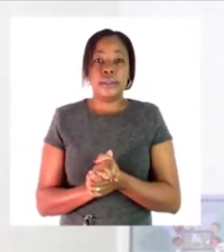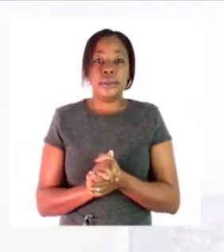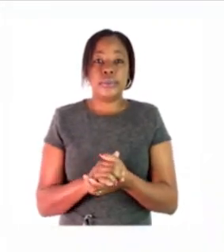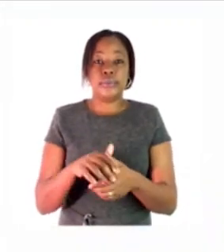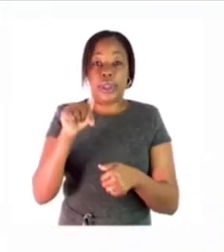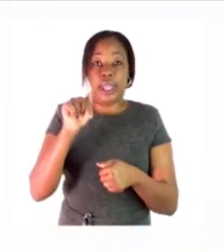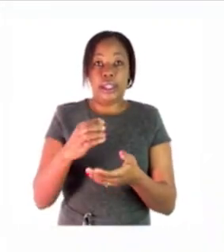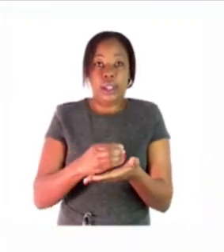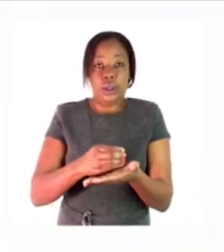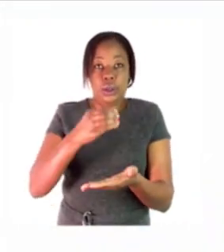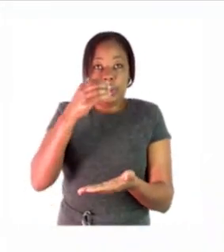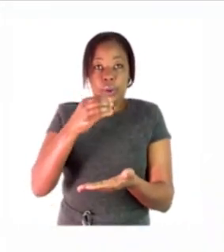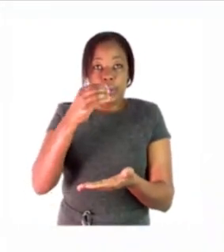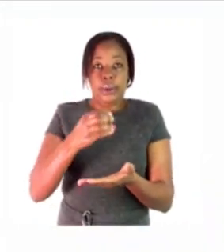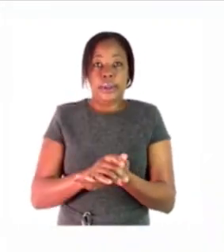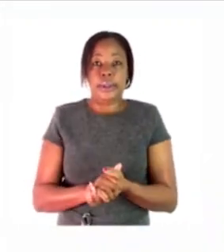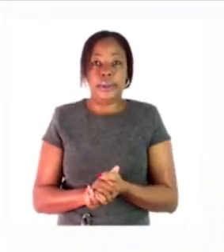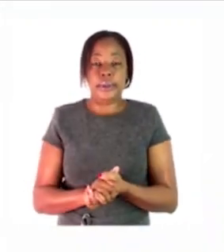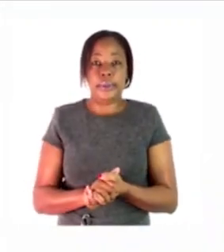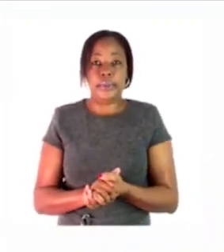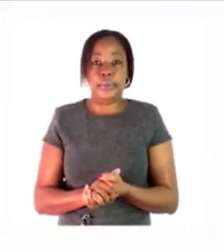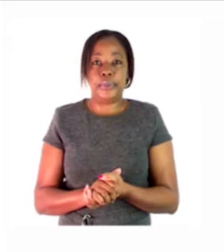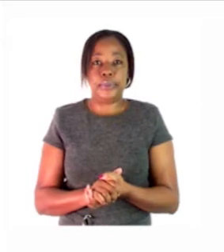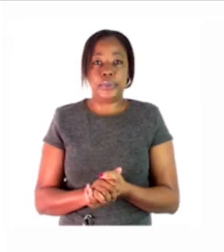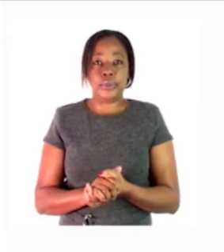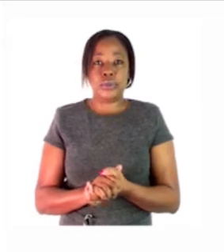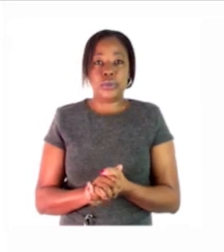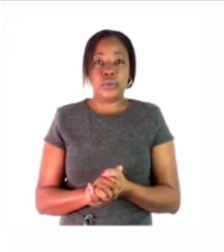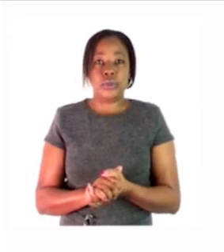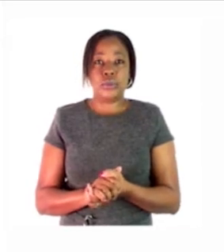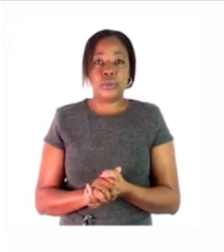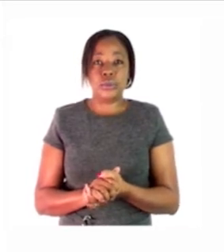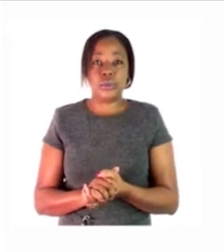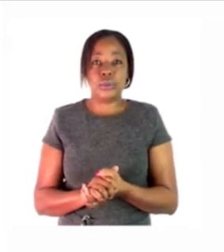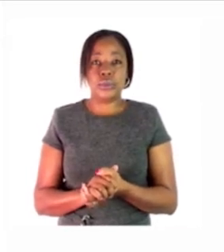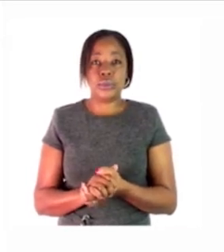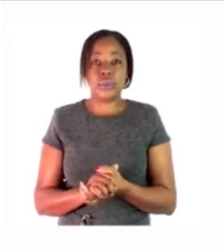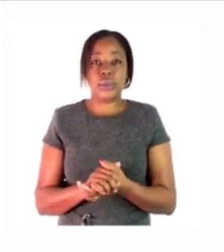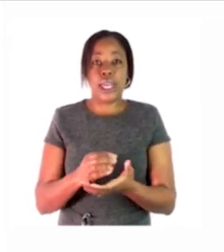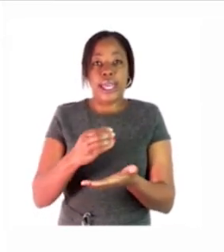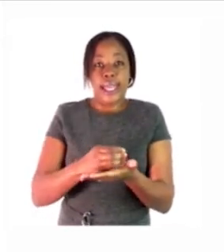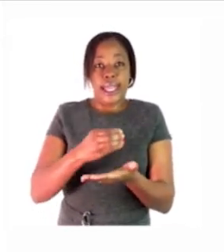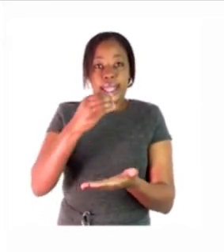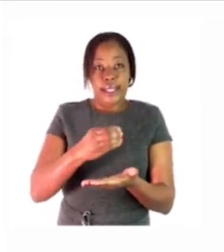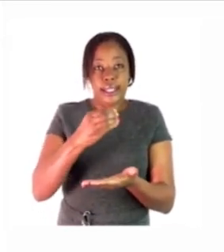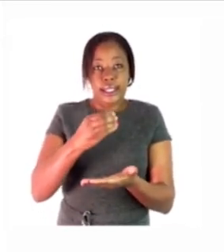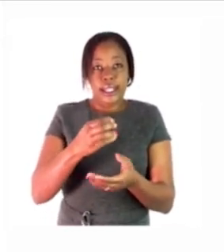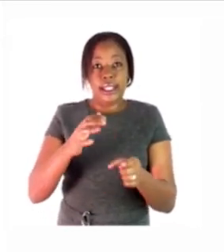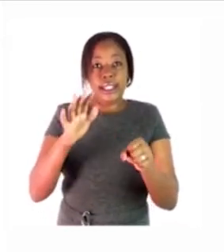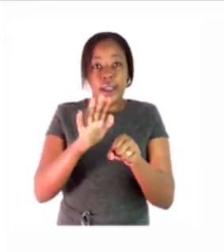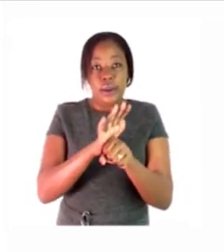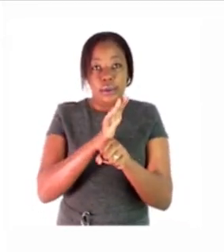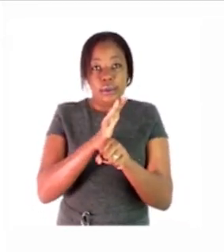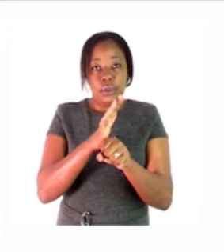now what is when we talk of a glass is full or a glass is half full